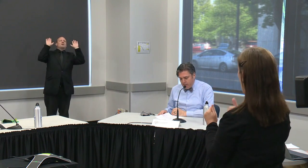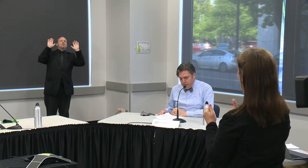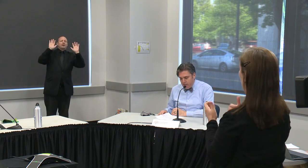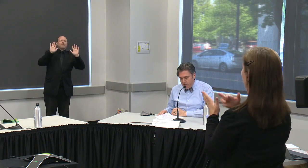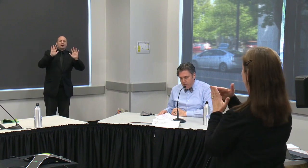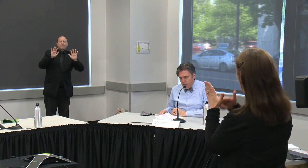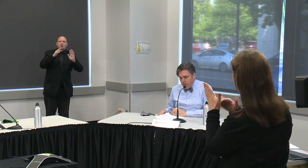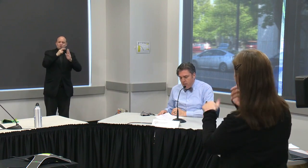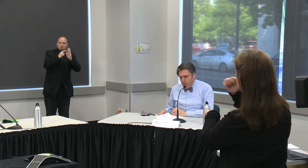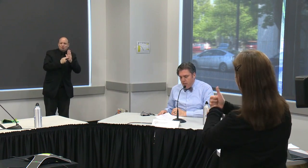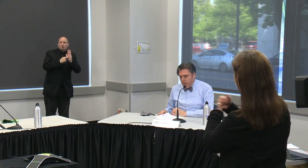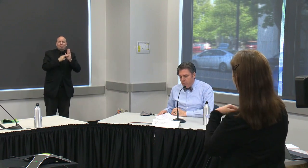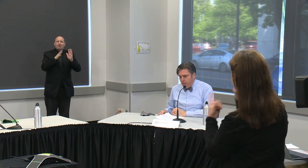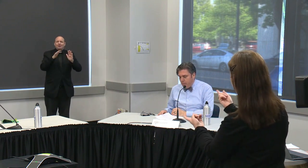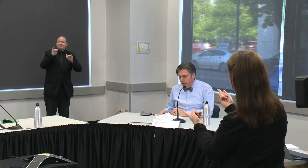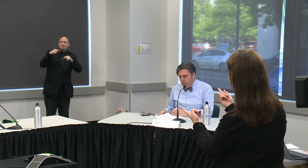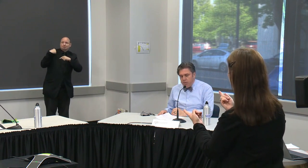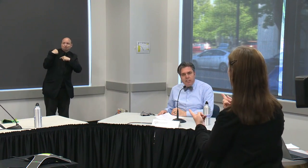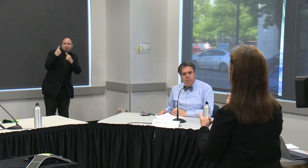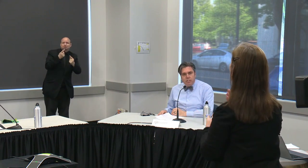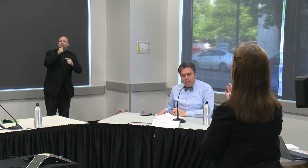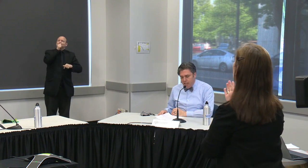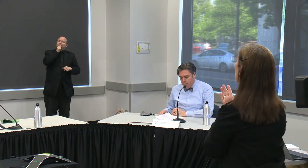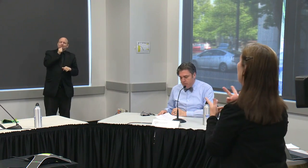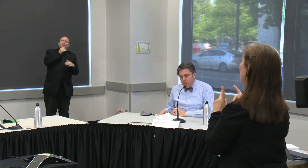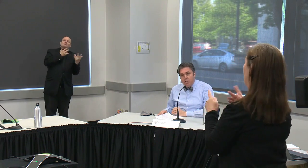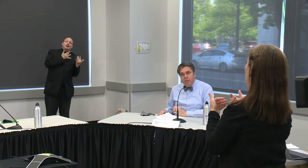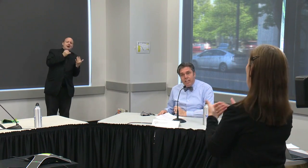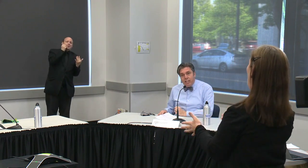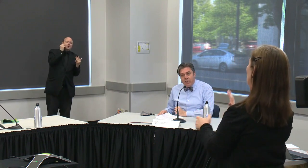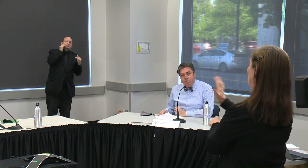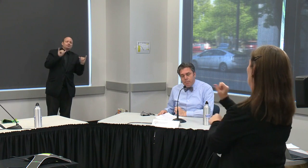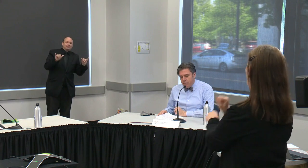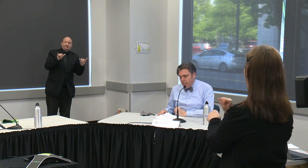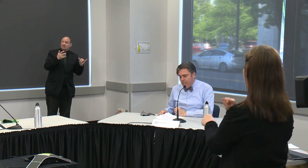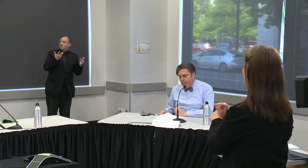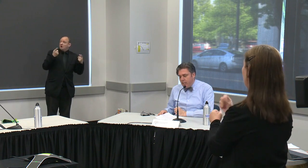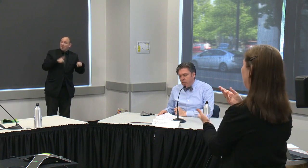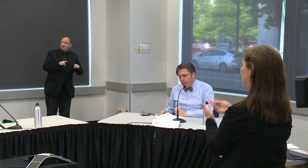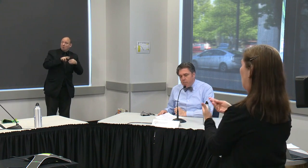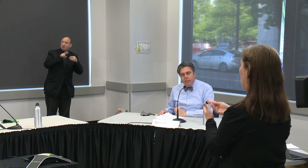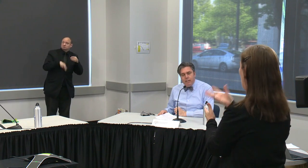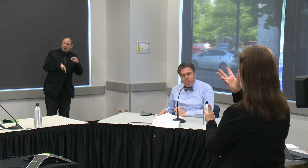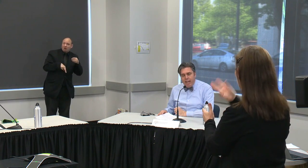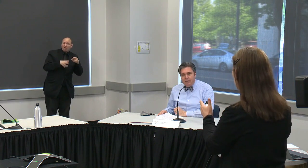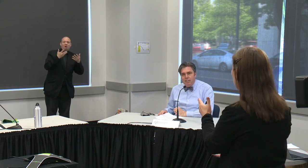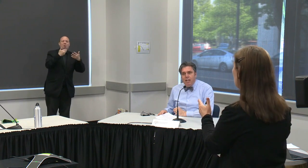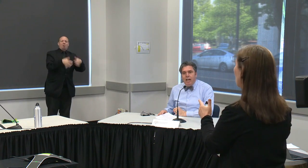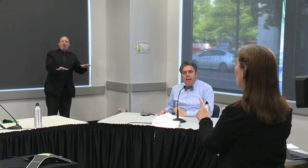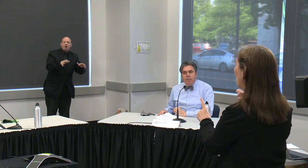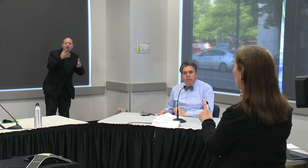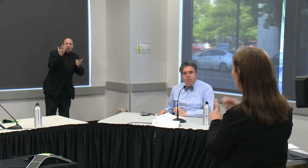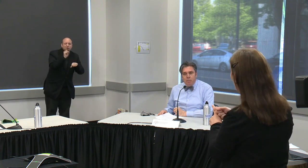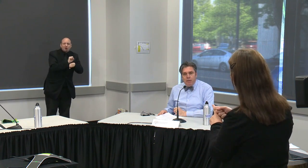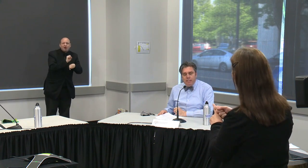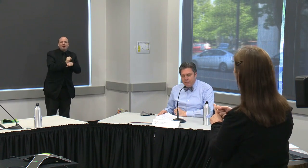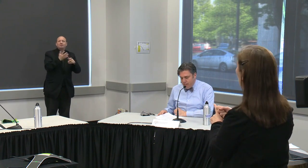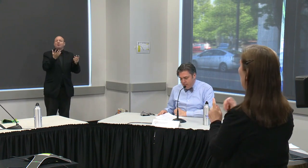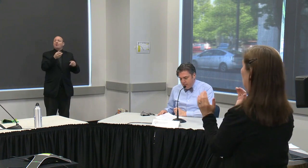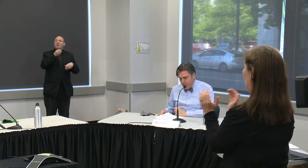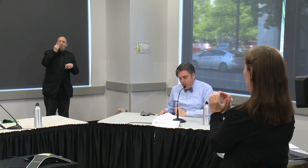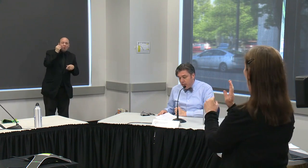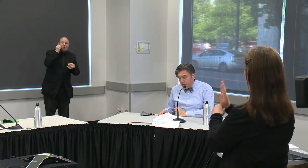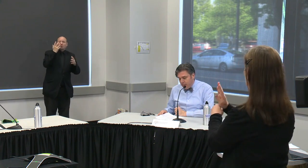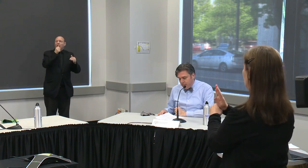in place there have been people who've lost their jobs their income it's had an incredible impact on small